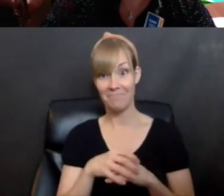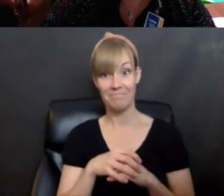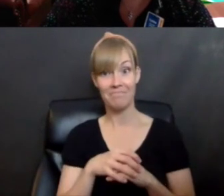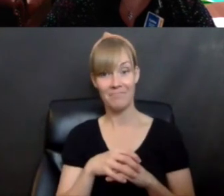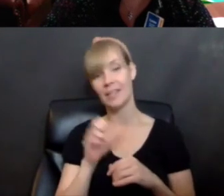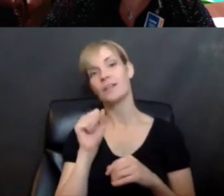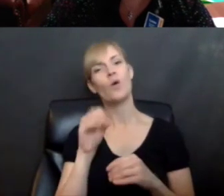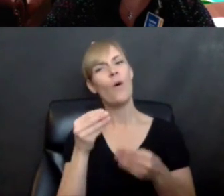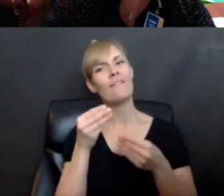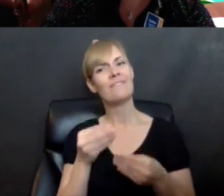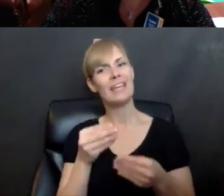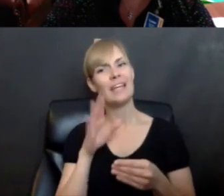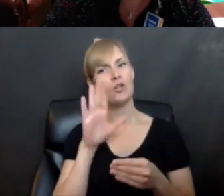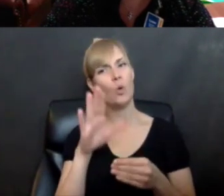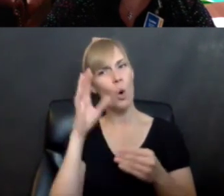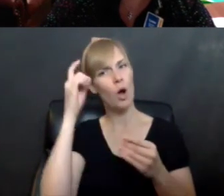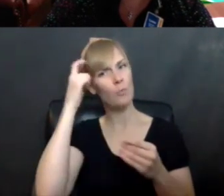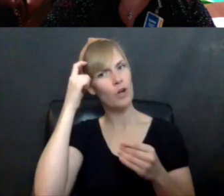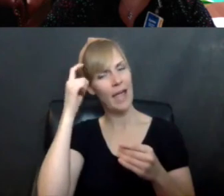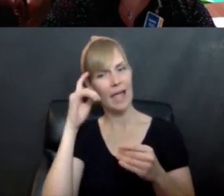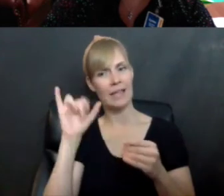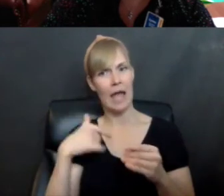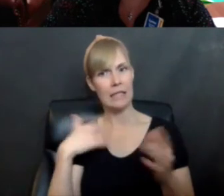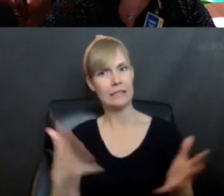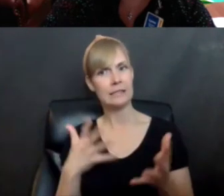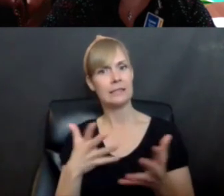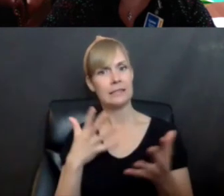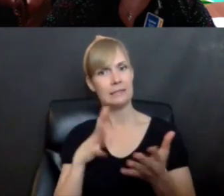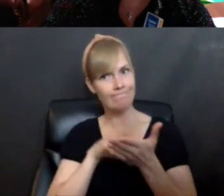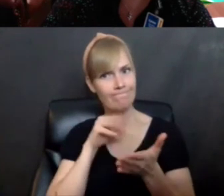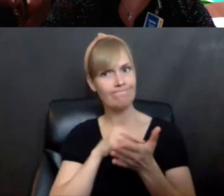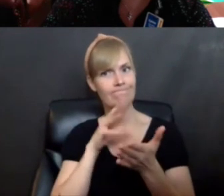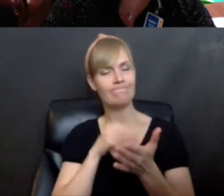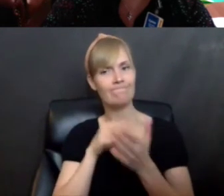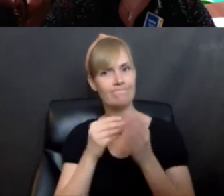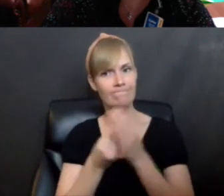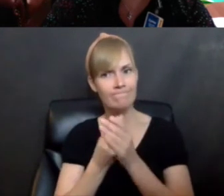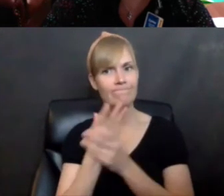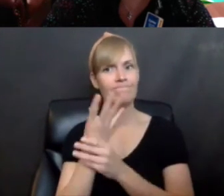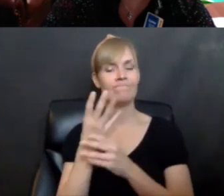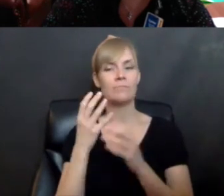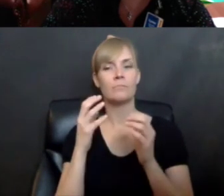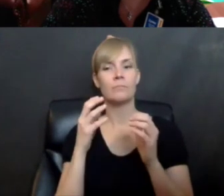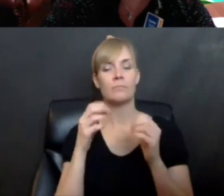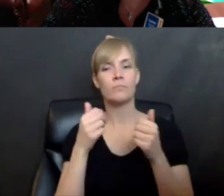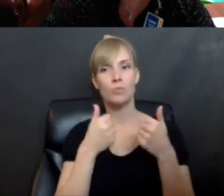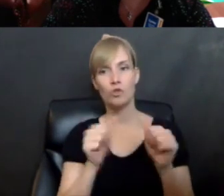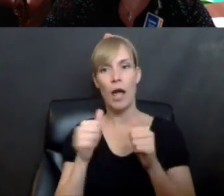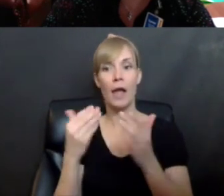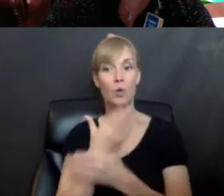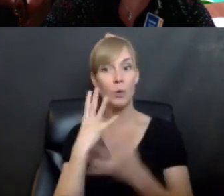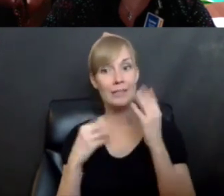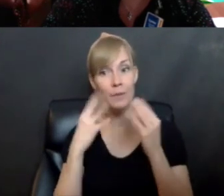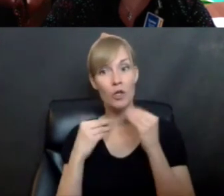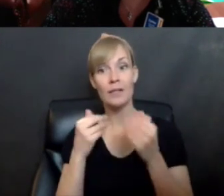your brains, I guess that is, that is our big message, right? Feed your brains with all different kinds of experiences and then let them come